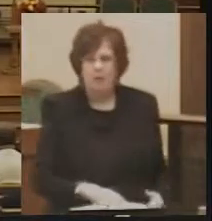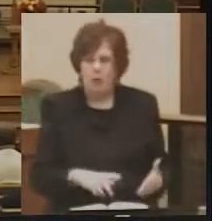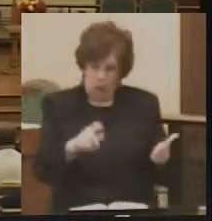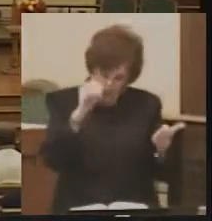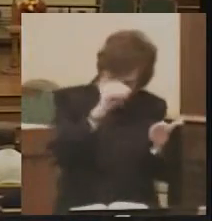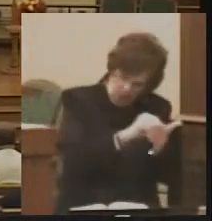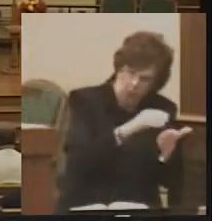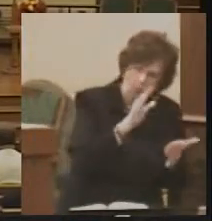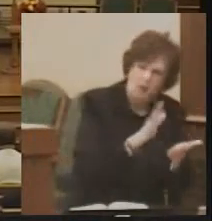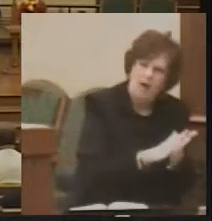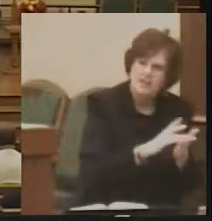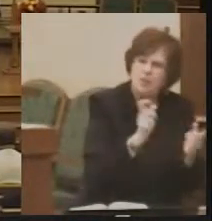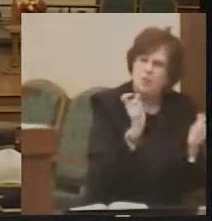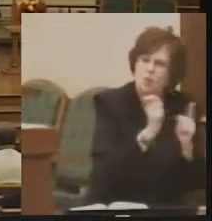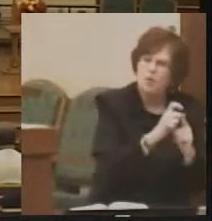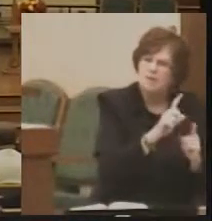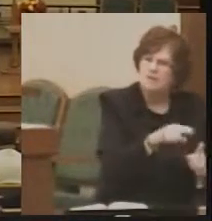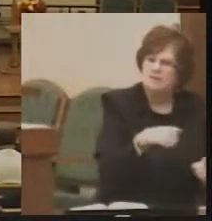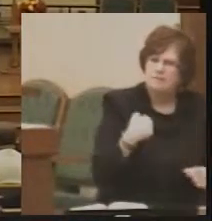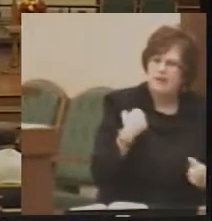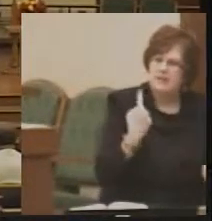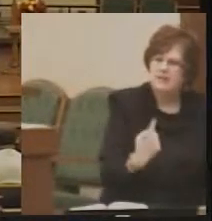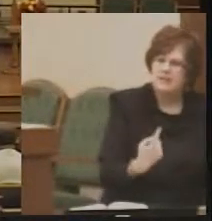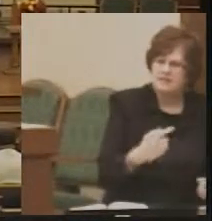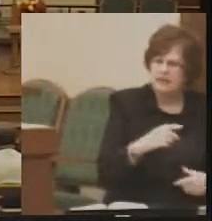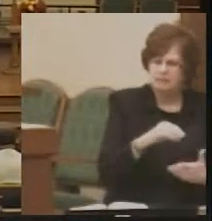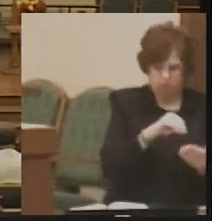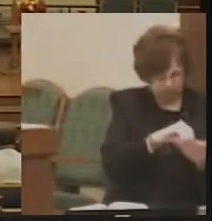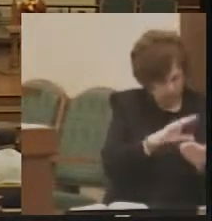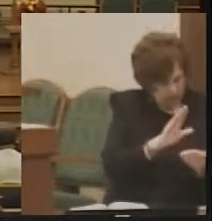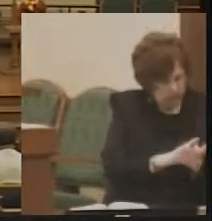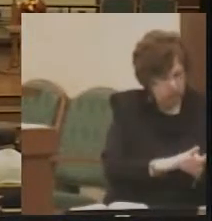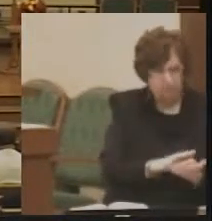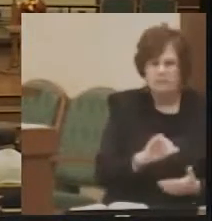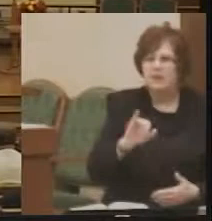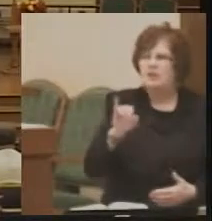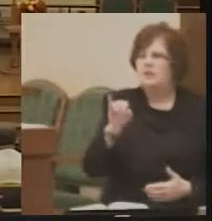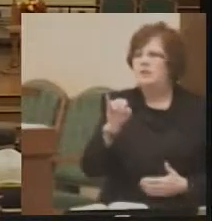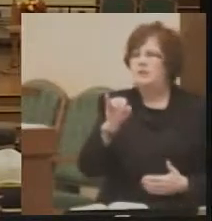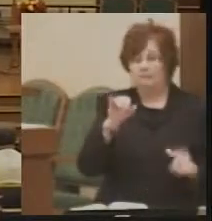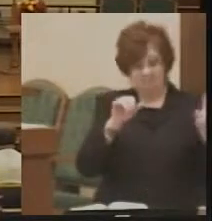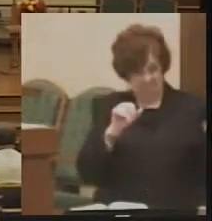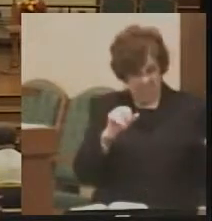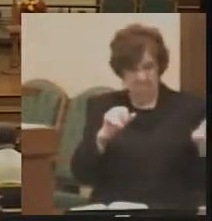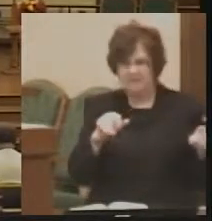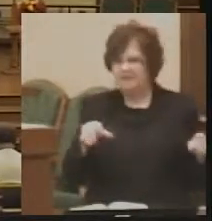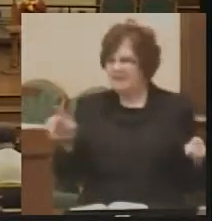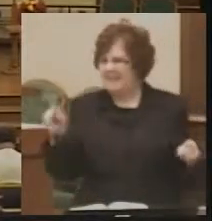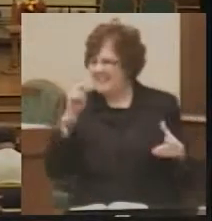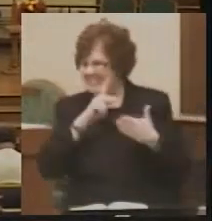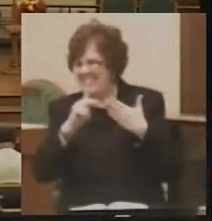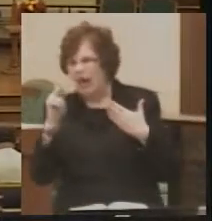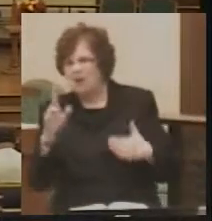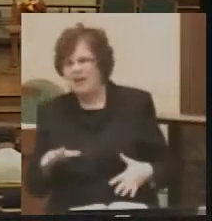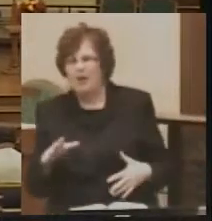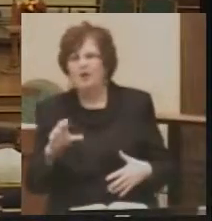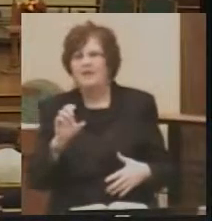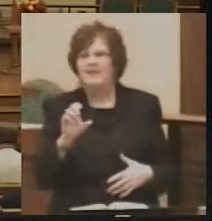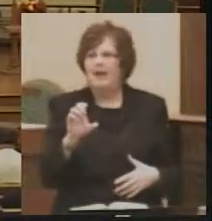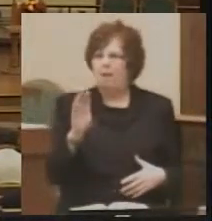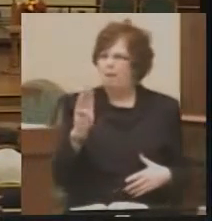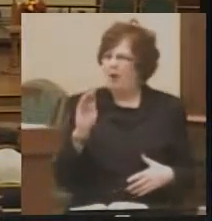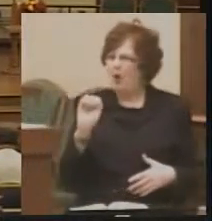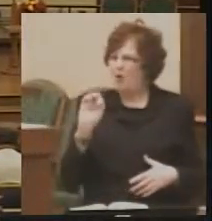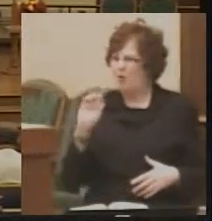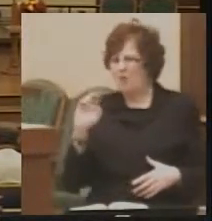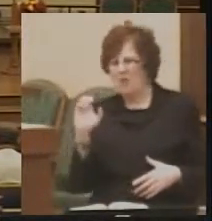down the words that he has been saying on a scroll. So Jeremiah takes his faithful secretary, his scribe, Baruch,